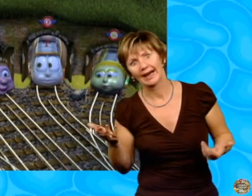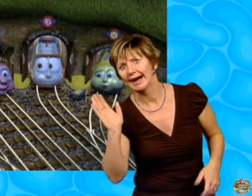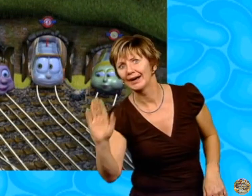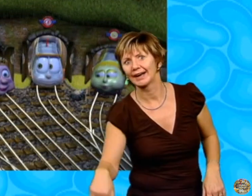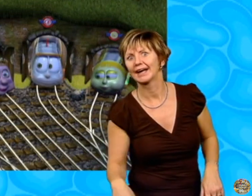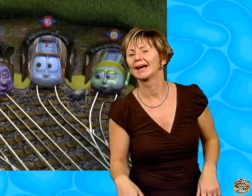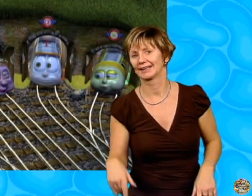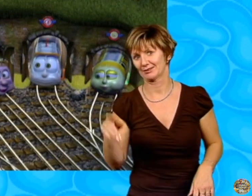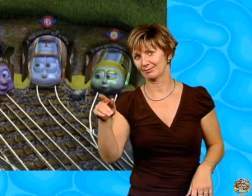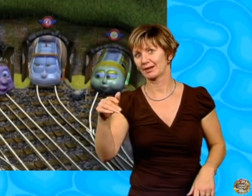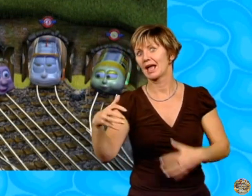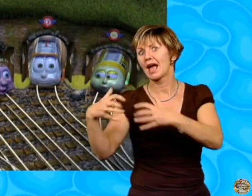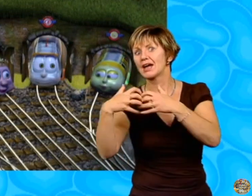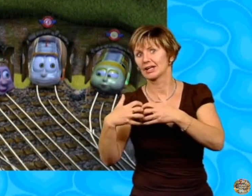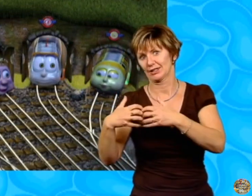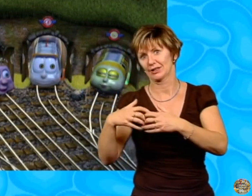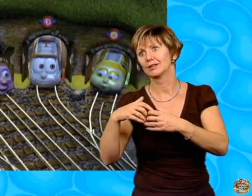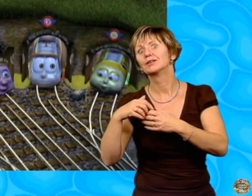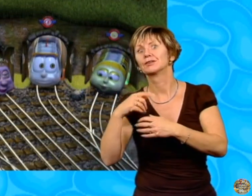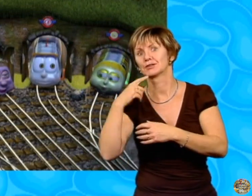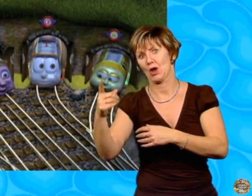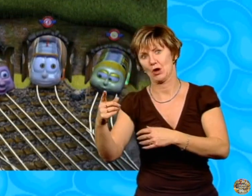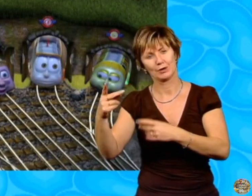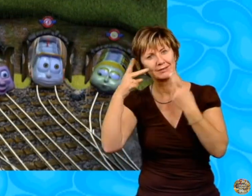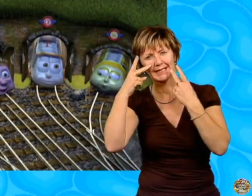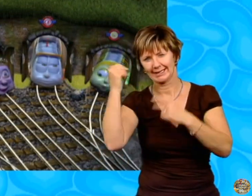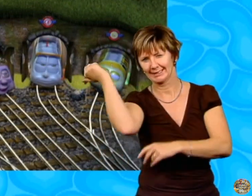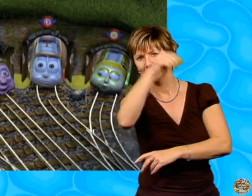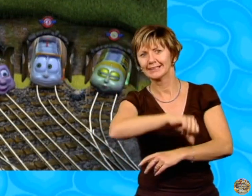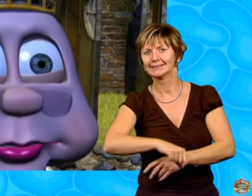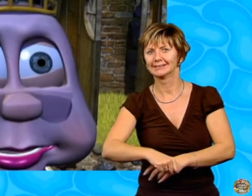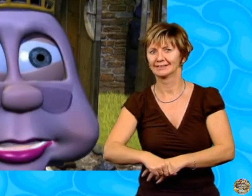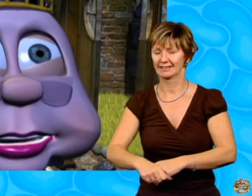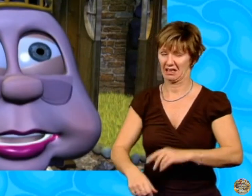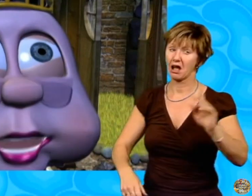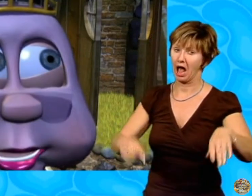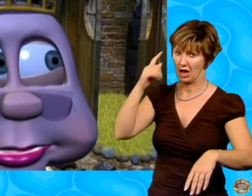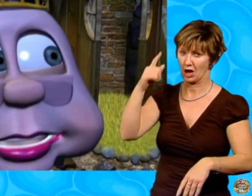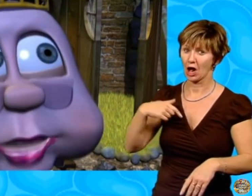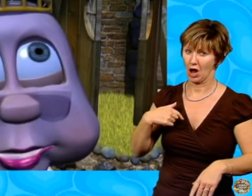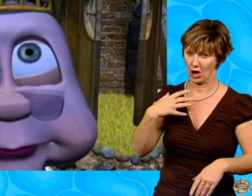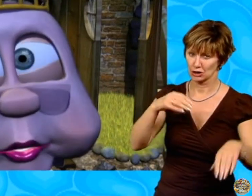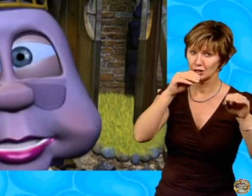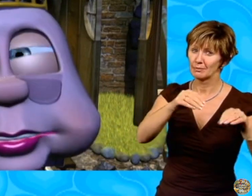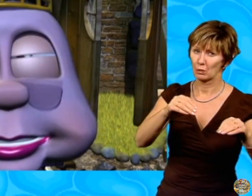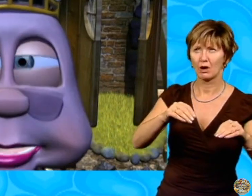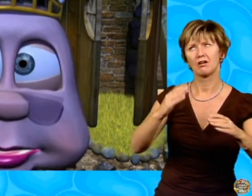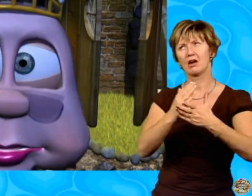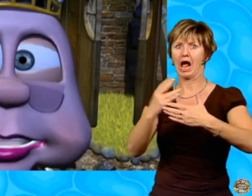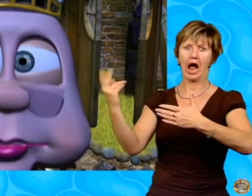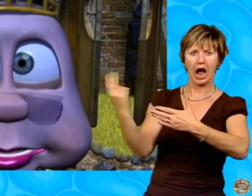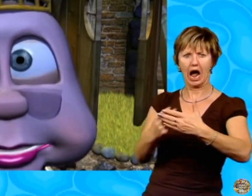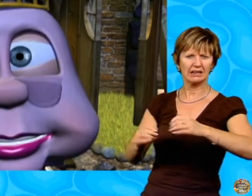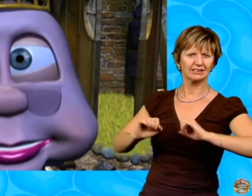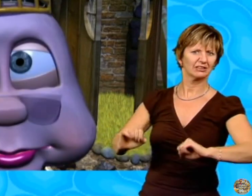Apparently, Brooklyn called Mr Rails a genius. And I thought I'd taught him what real